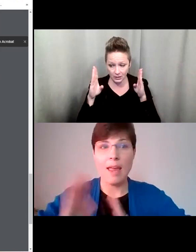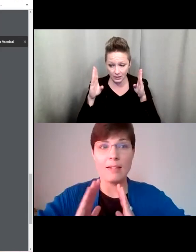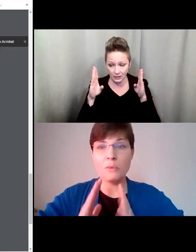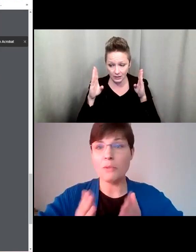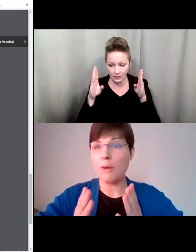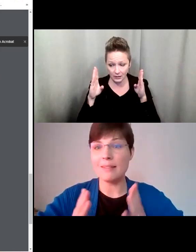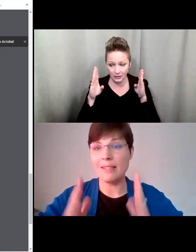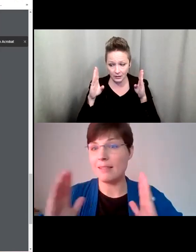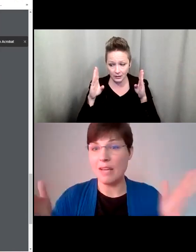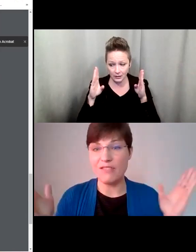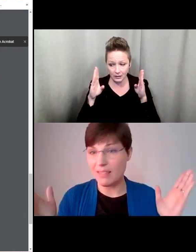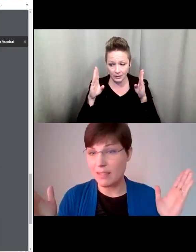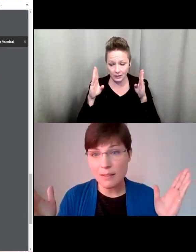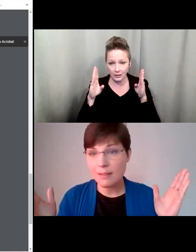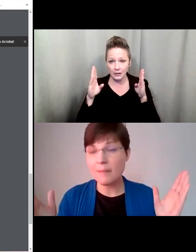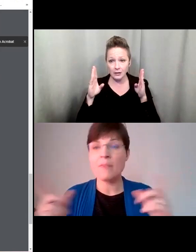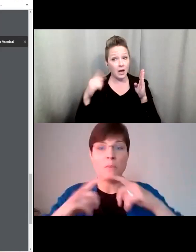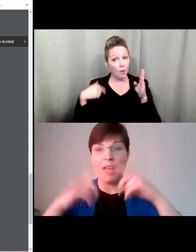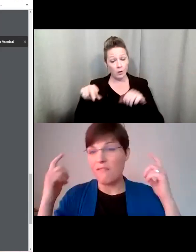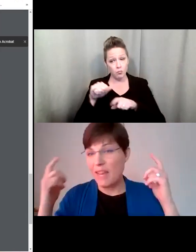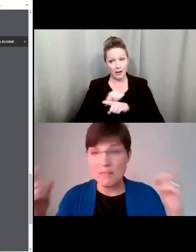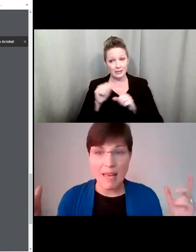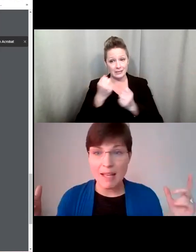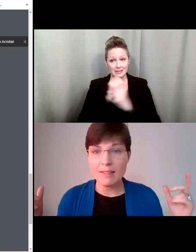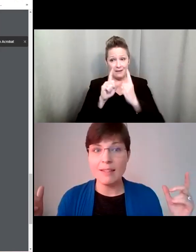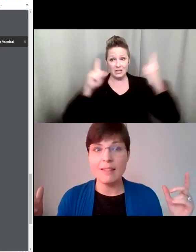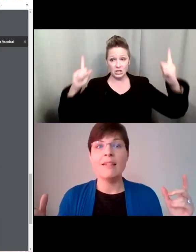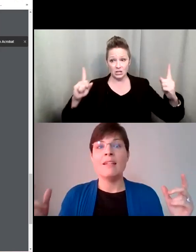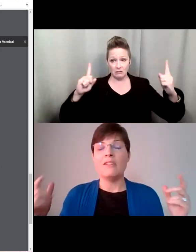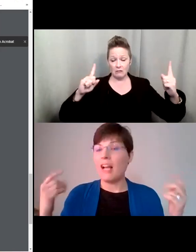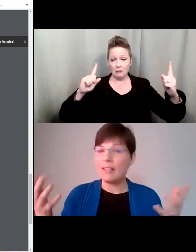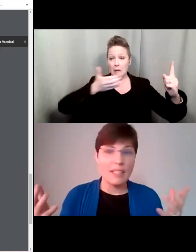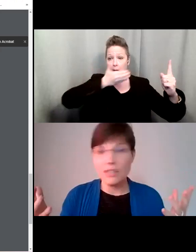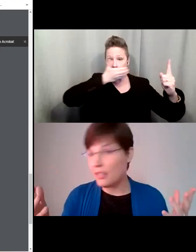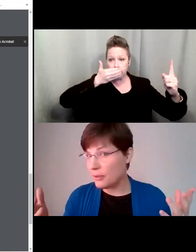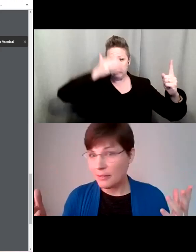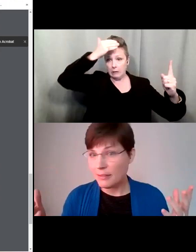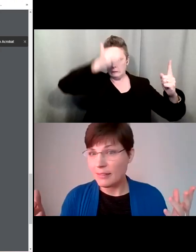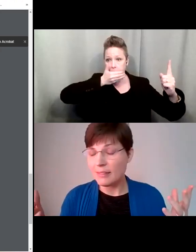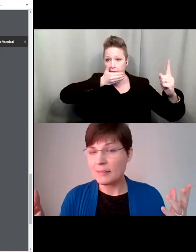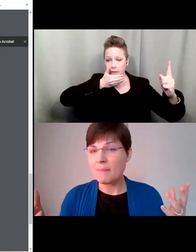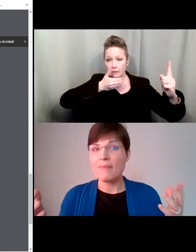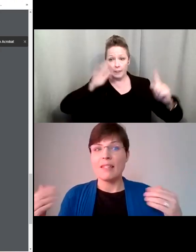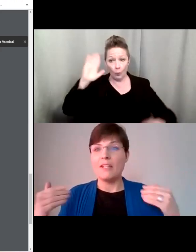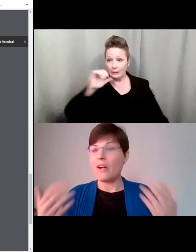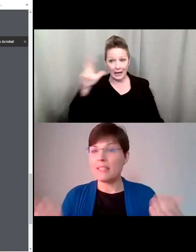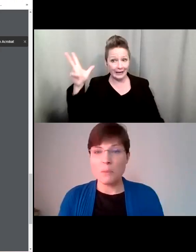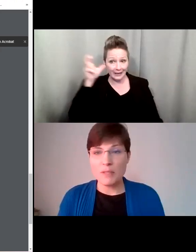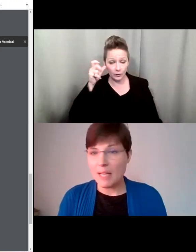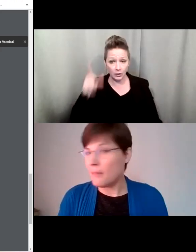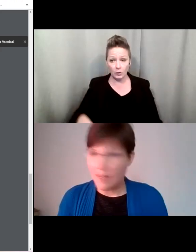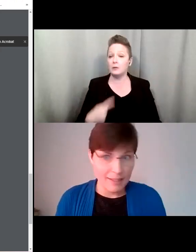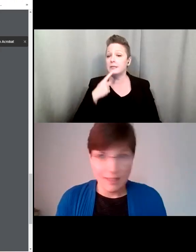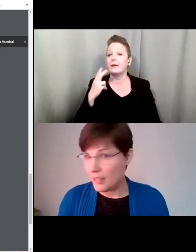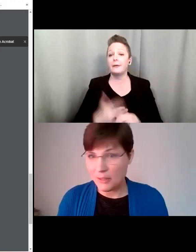And we're practicing safe distance. We got face masks. They're not going to hear you. And you're calling